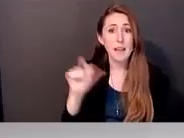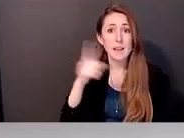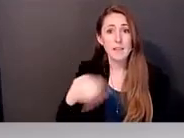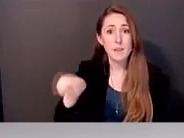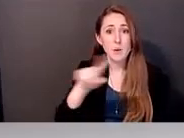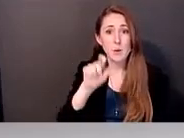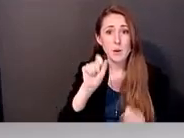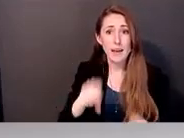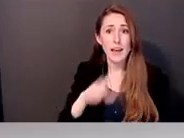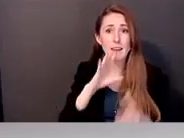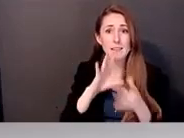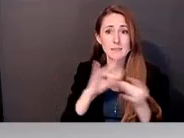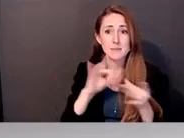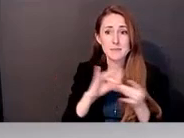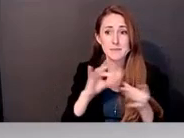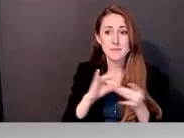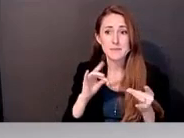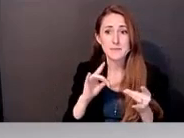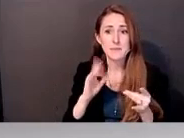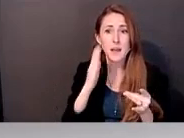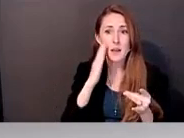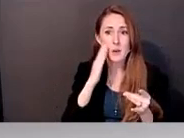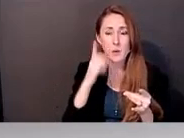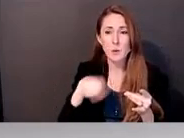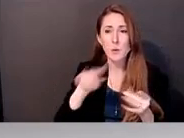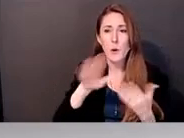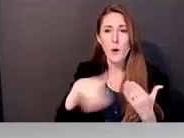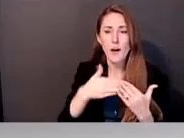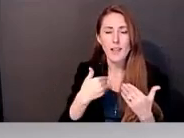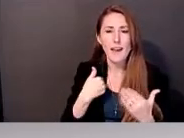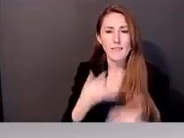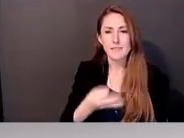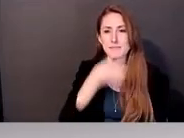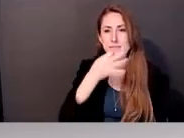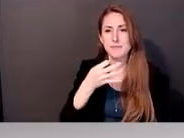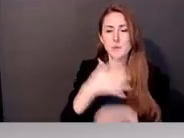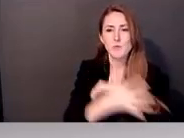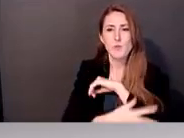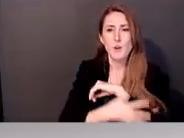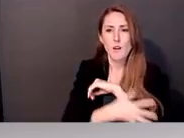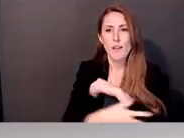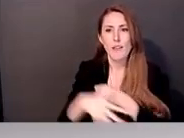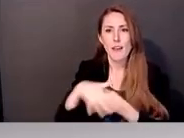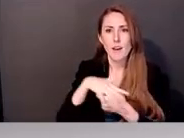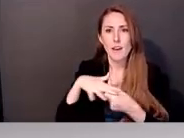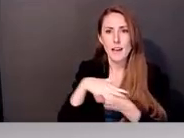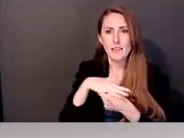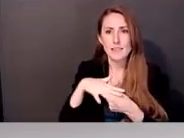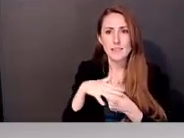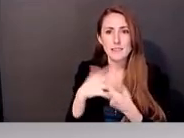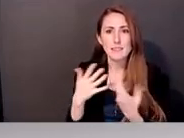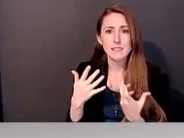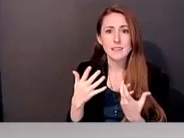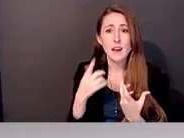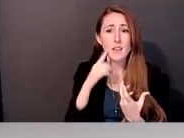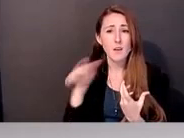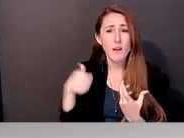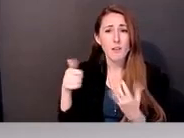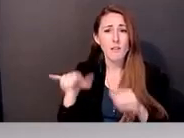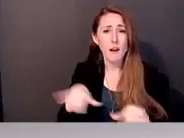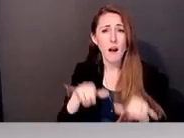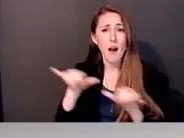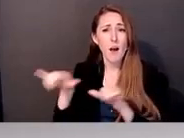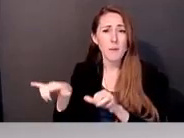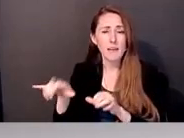I know you're all, um, have expertise in rural areas. Um, are there other like common blind spots that